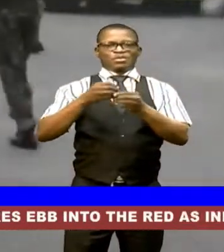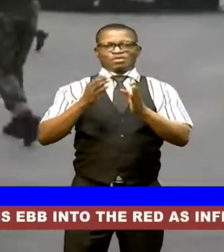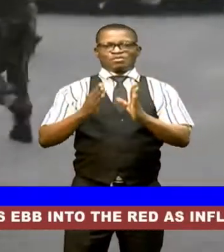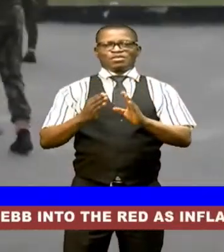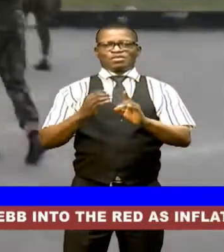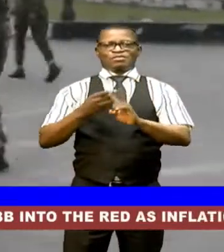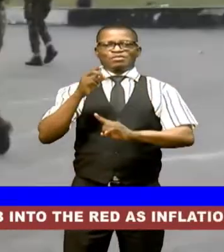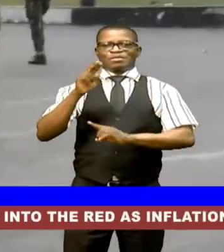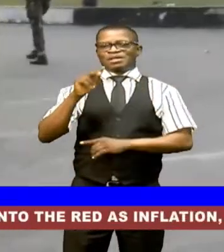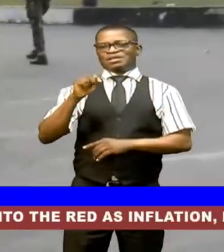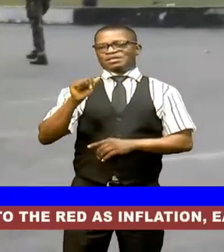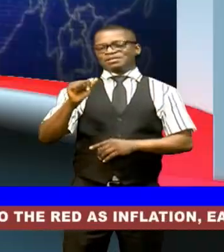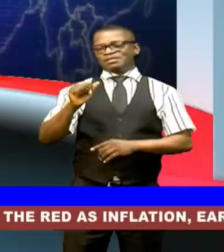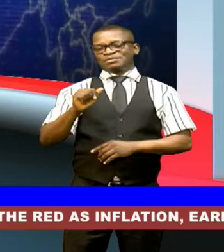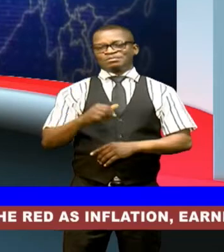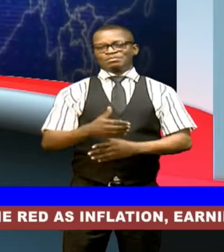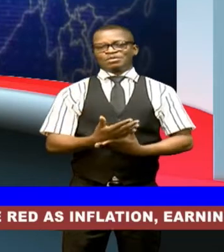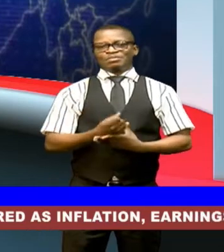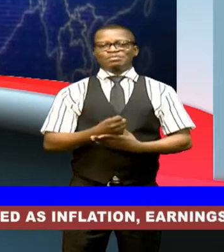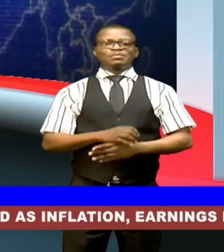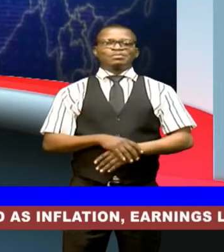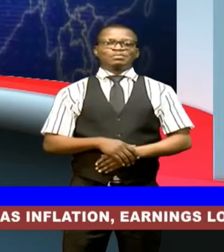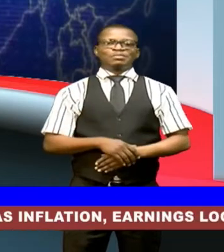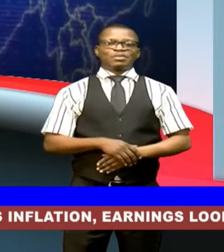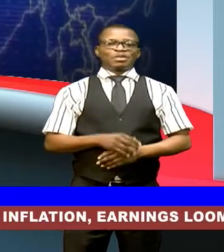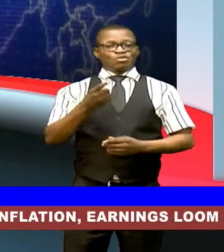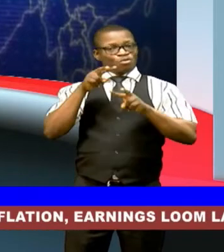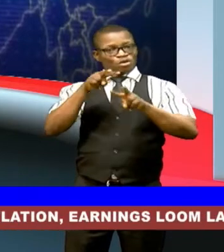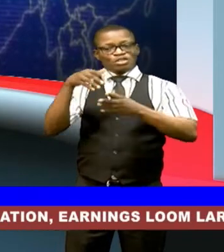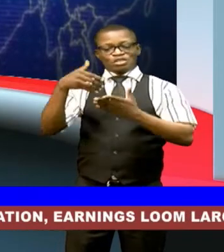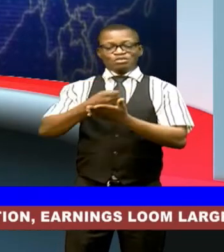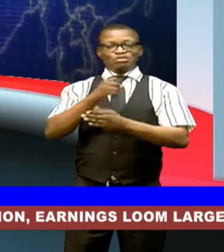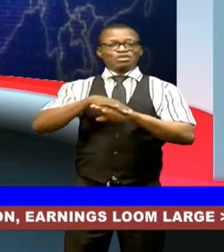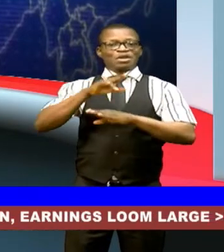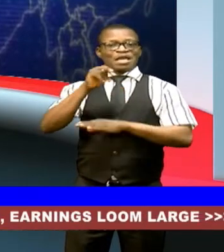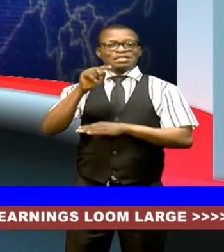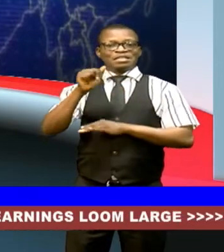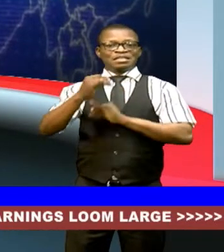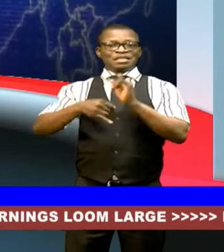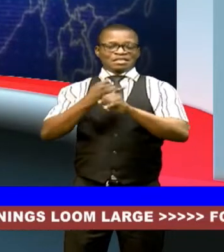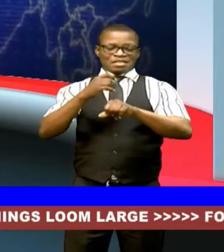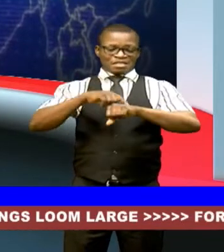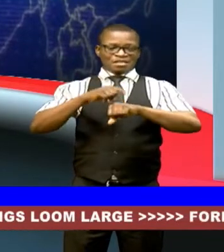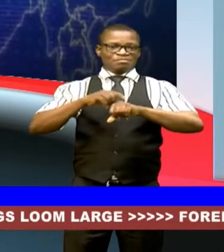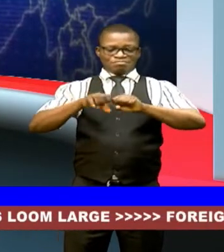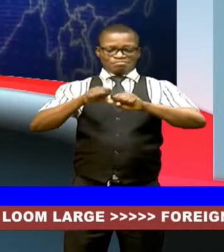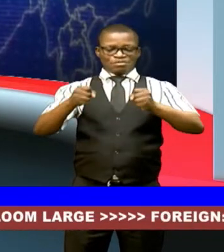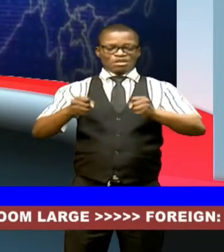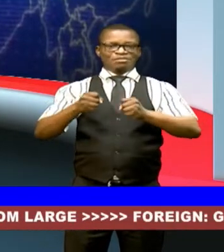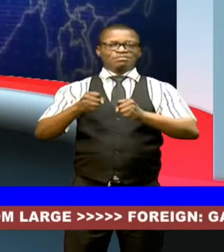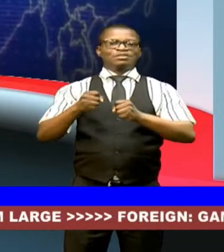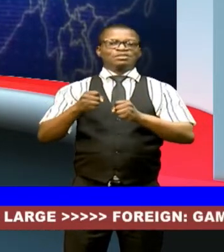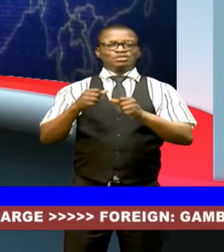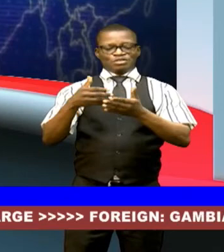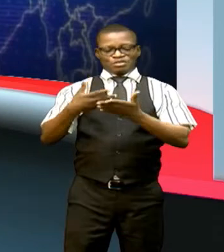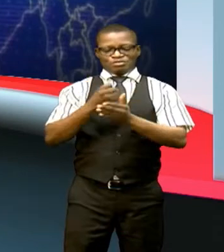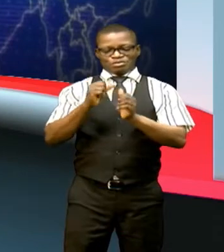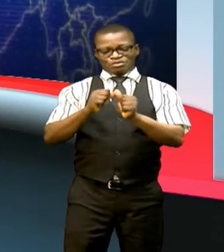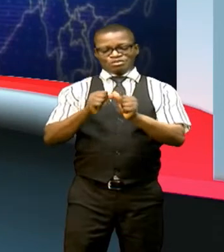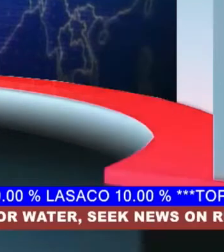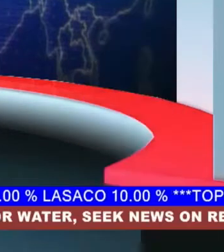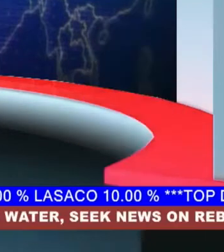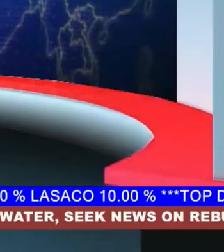musa nta news you're watching the news on nta international time to take some messages the news continues shortly